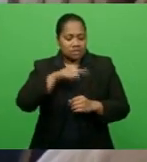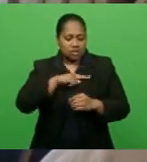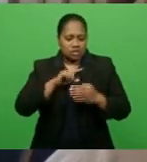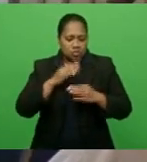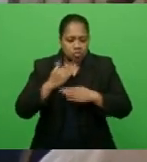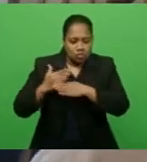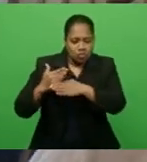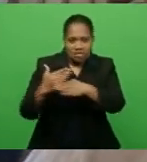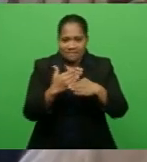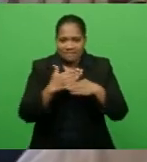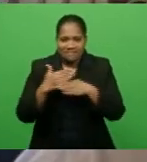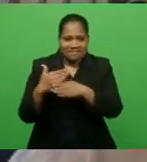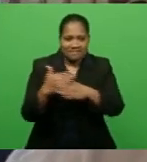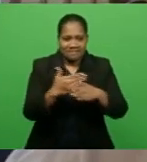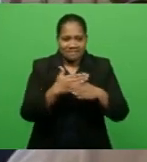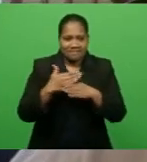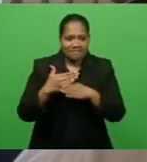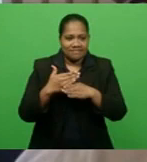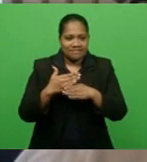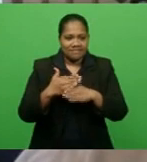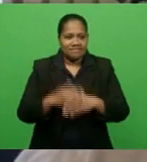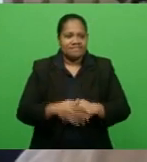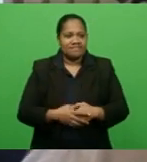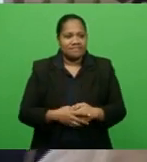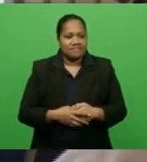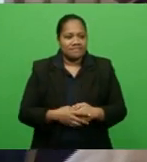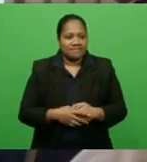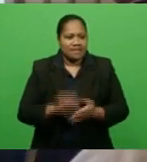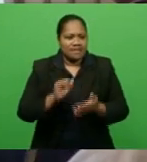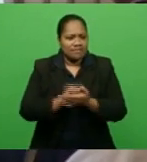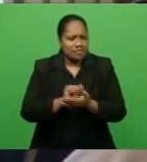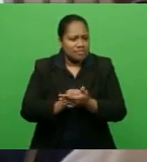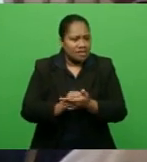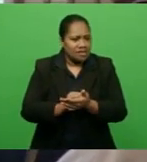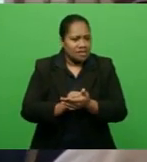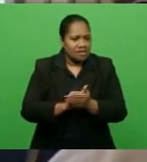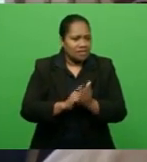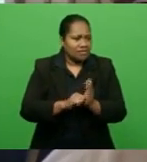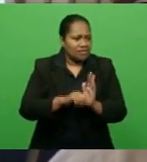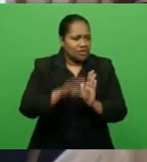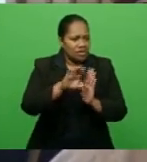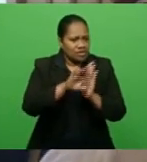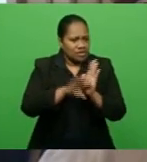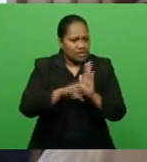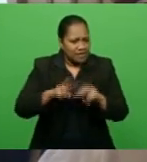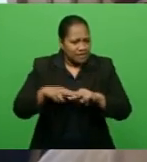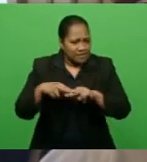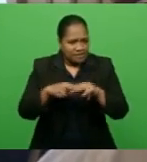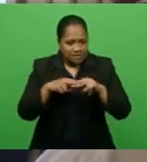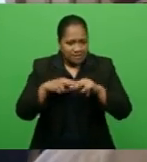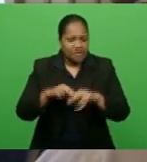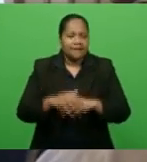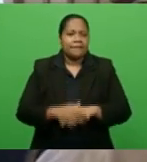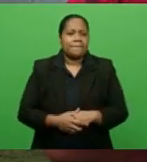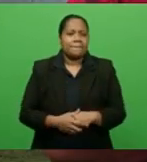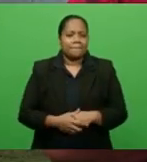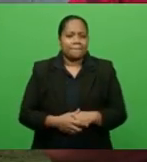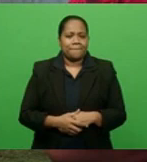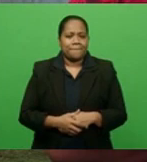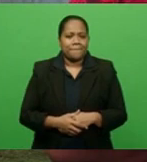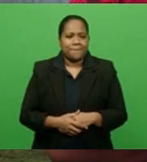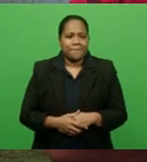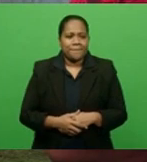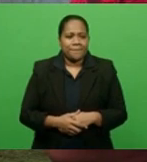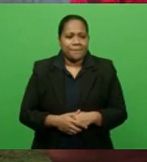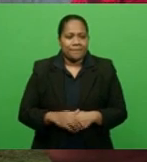accordance with the constitution requirements. Not only the constitution PG of the party, but also the constitution PG. The